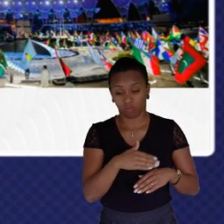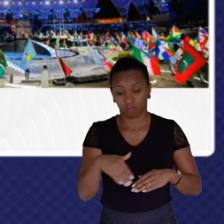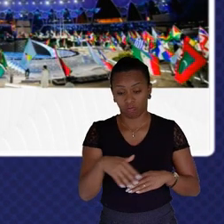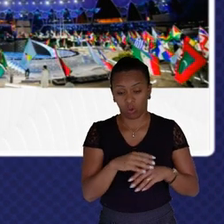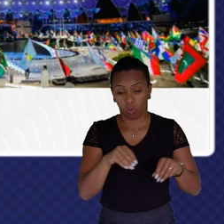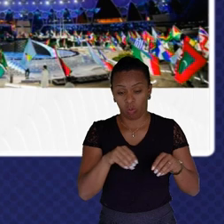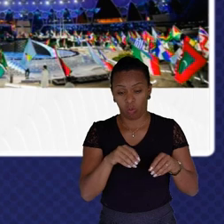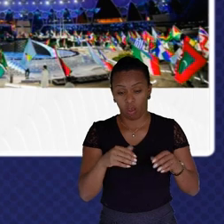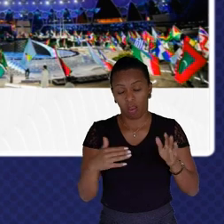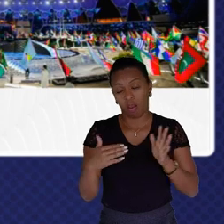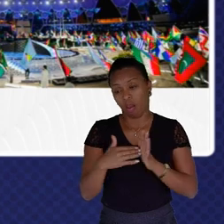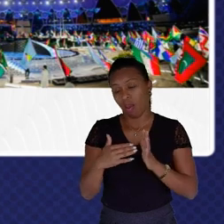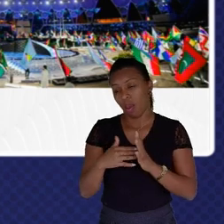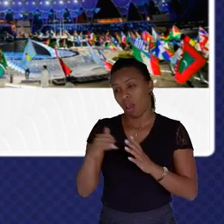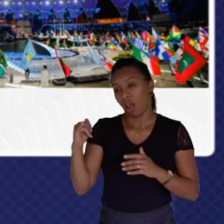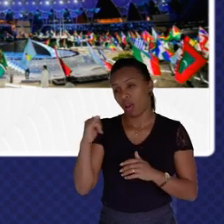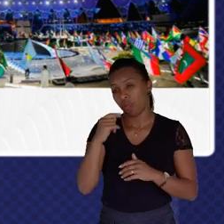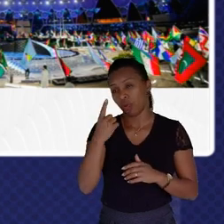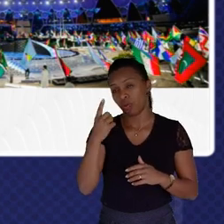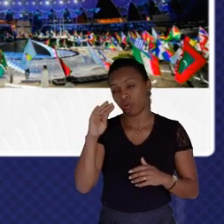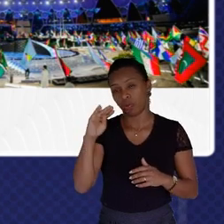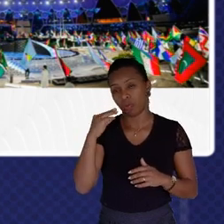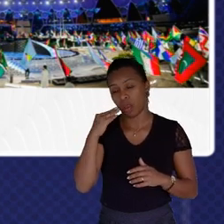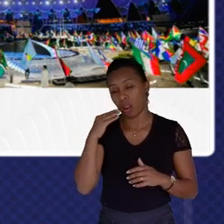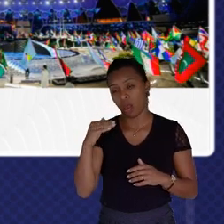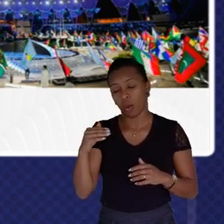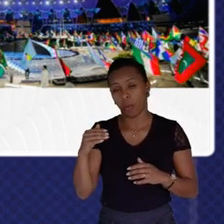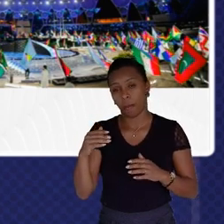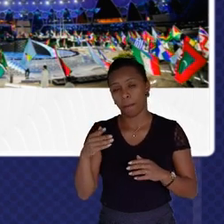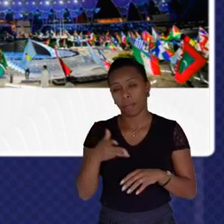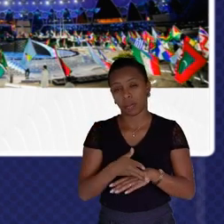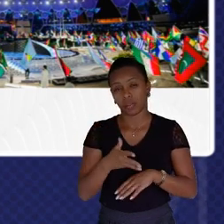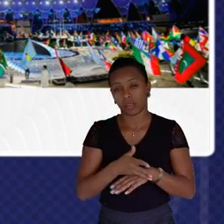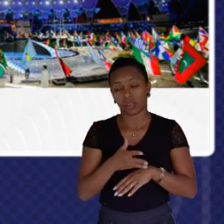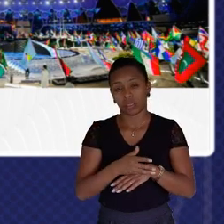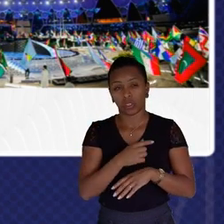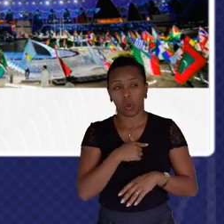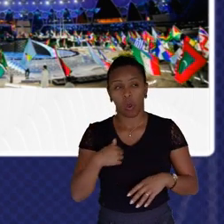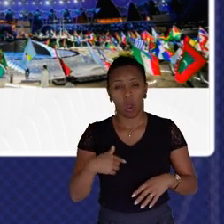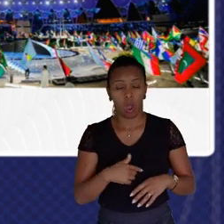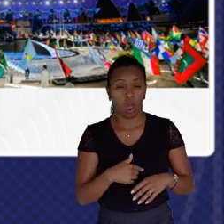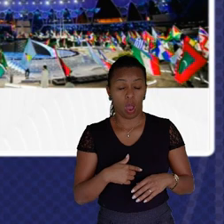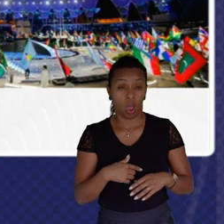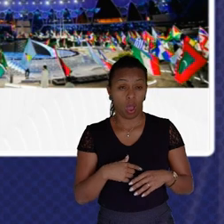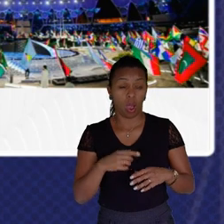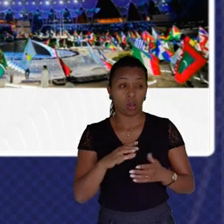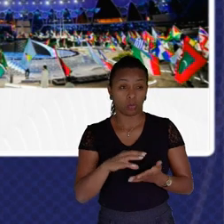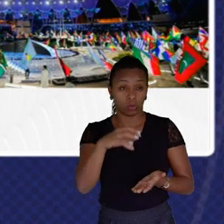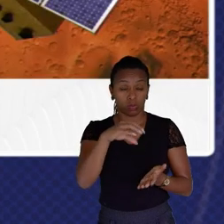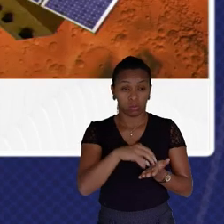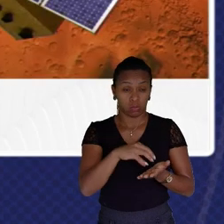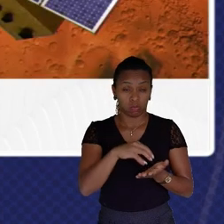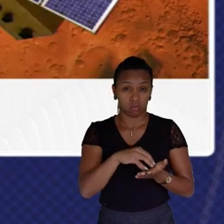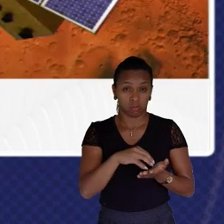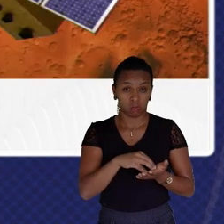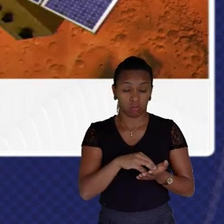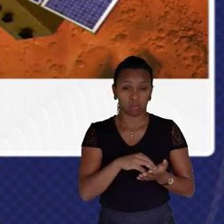From a first participation in Expo Japan To hosting the world in Expo Dubai that happened earlier this year